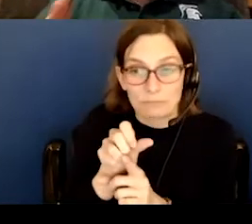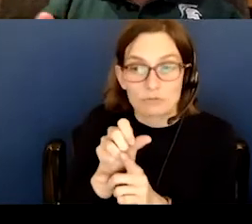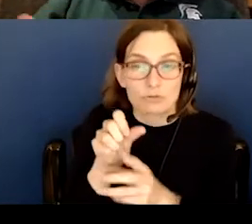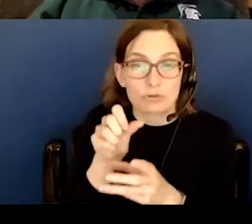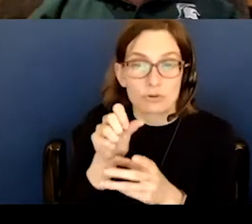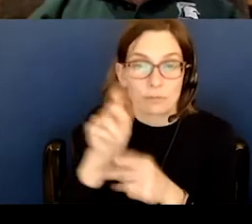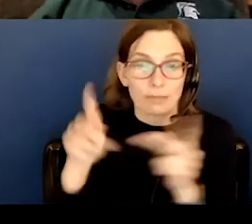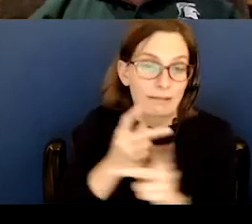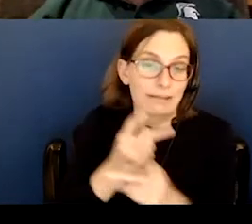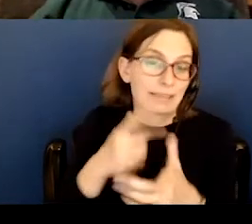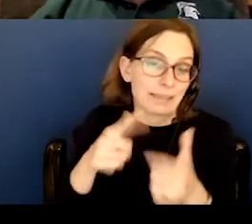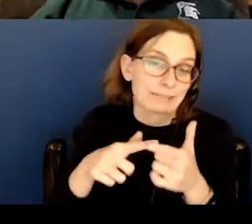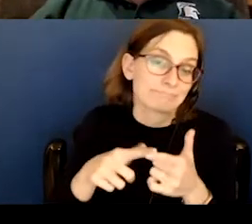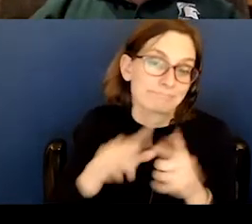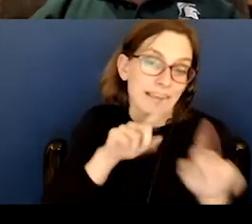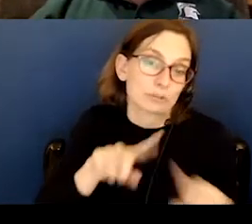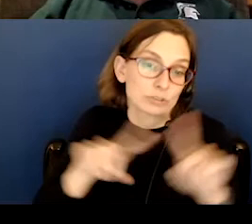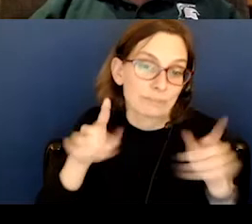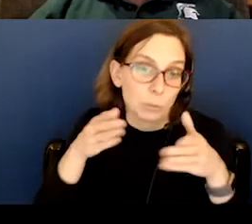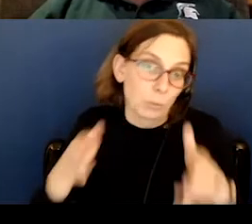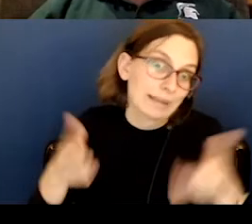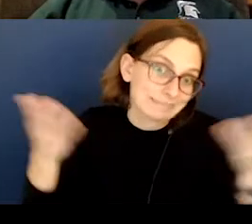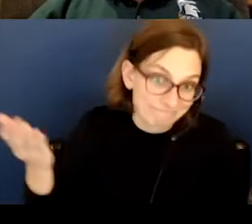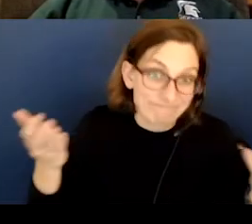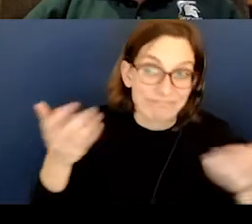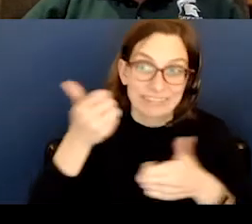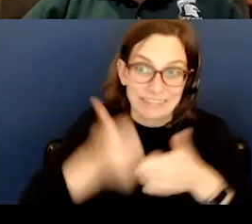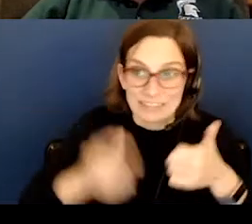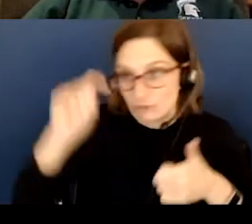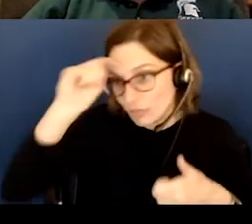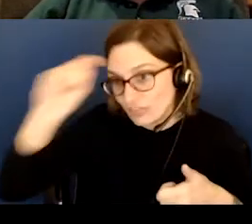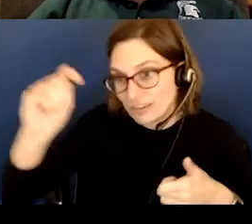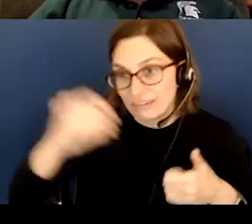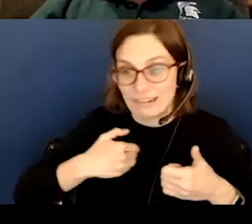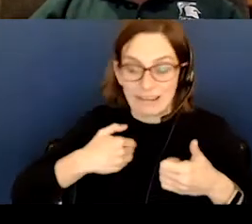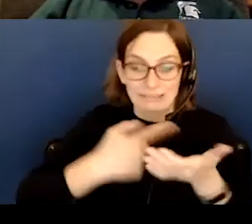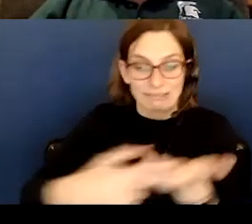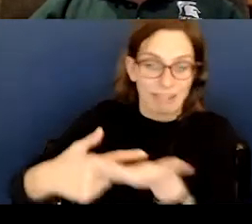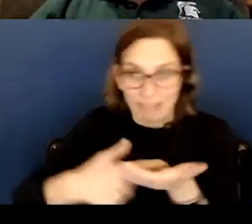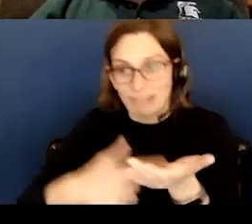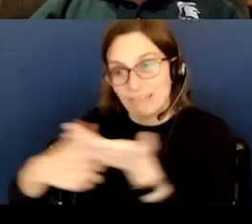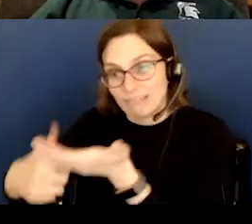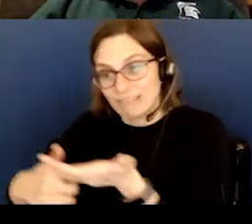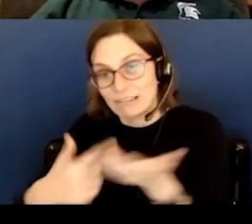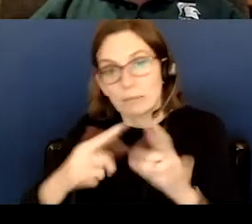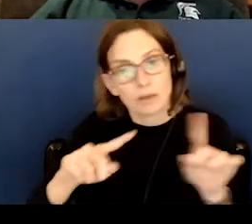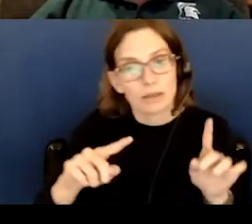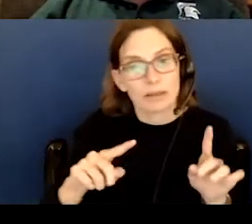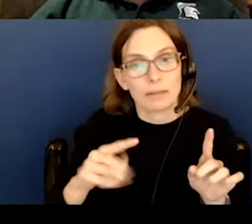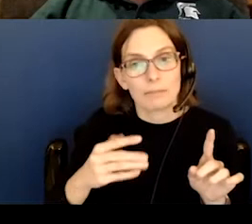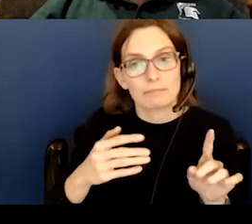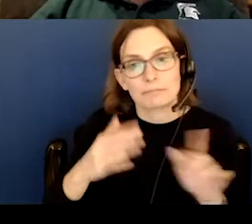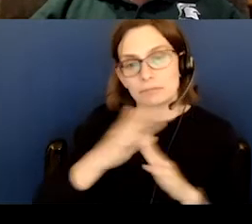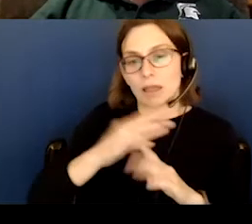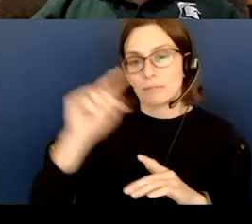have a different answer to that question. And each of those theories are being debated. But I think that the favored one right now is the